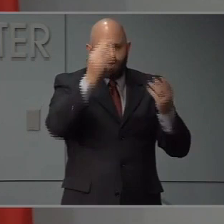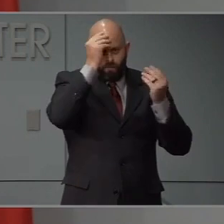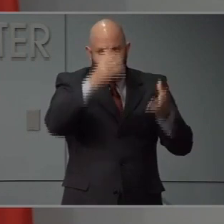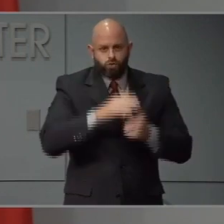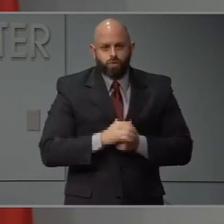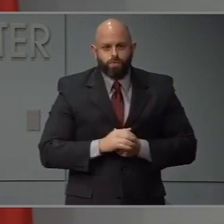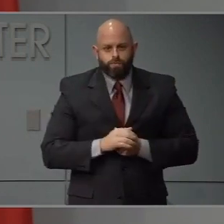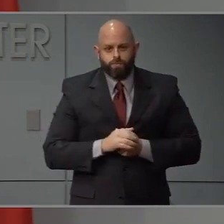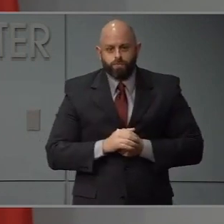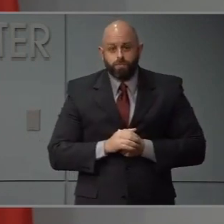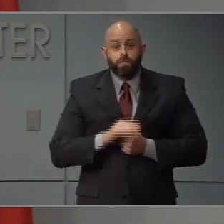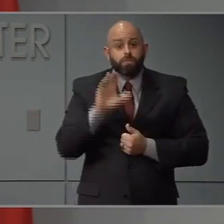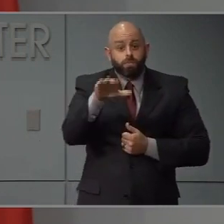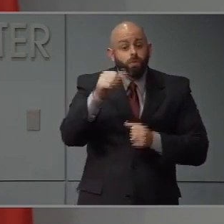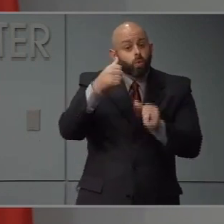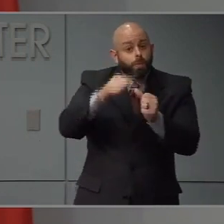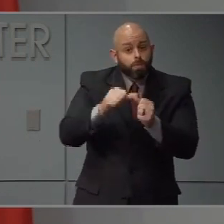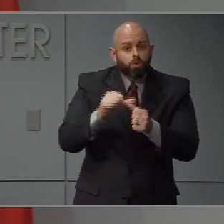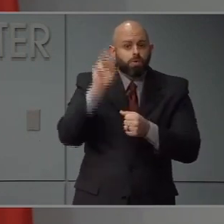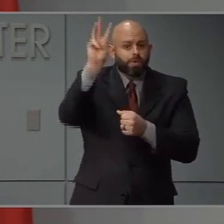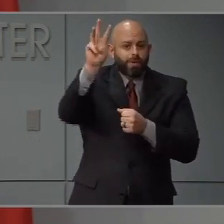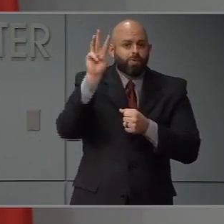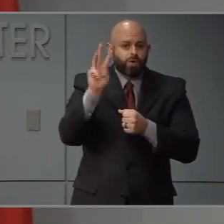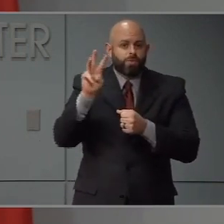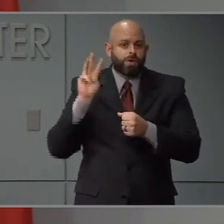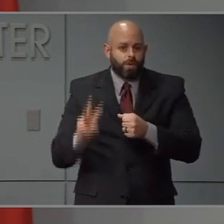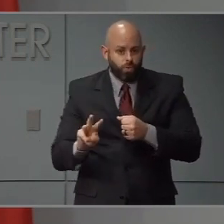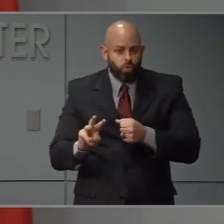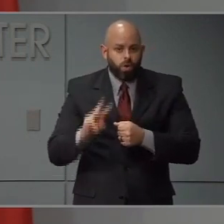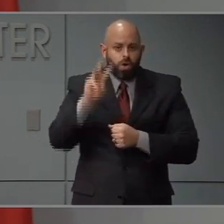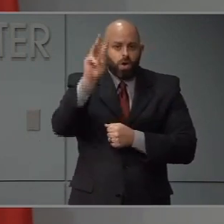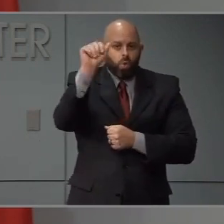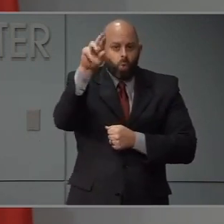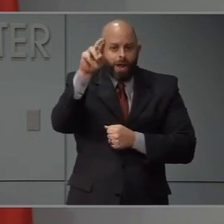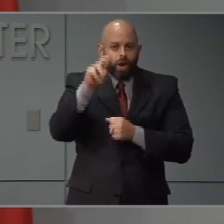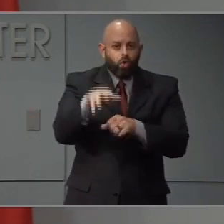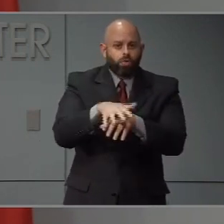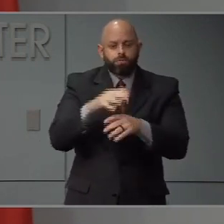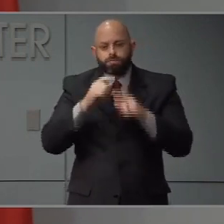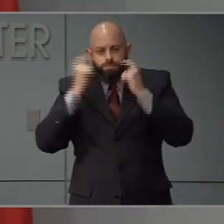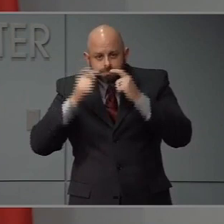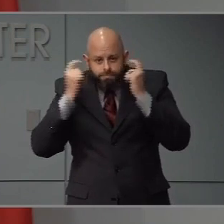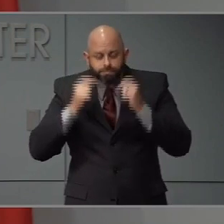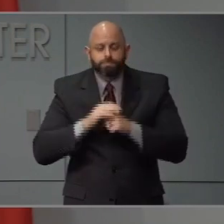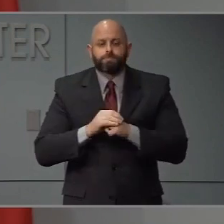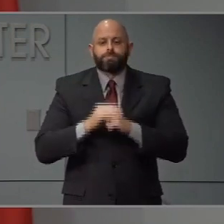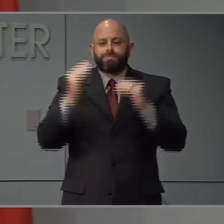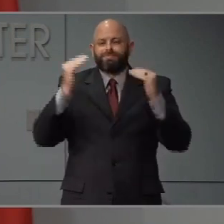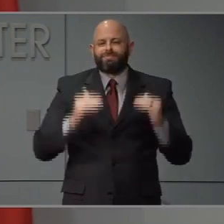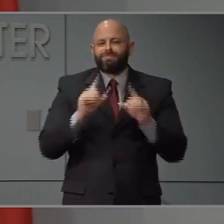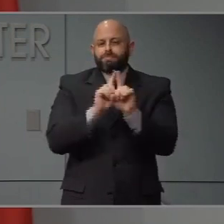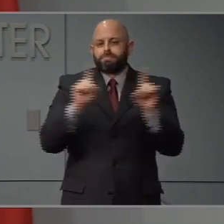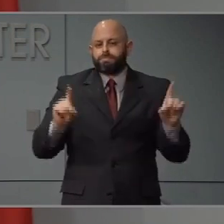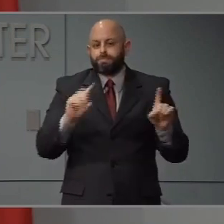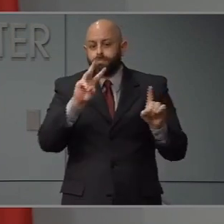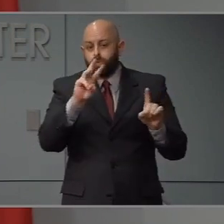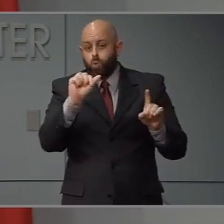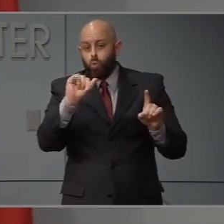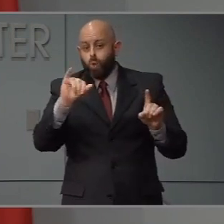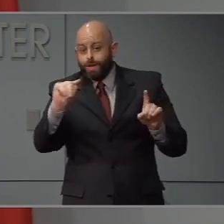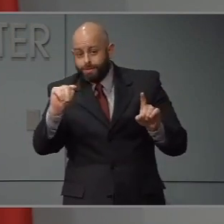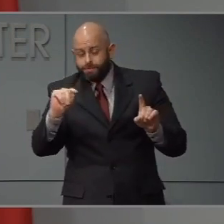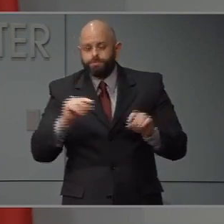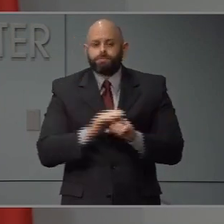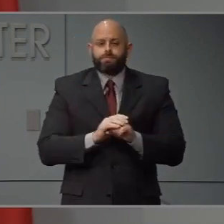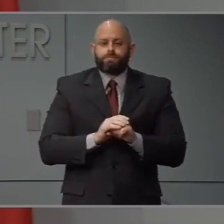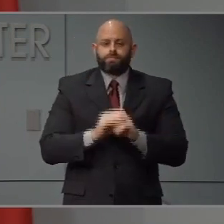by remembering the three W's. Wear, wait, wash, wear a cloth face covering, wait six feet apart, and wash